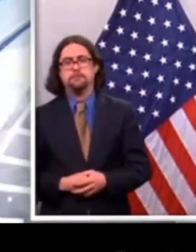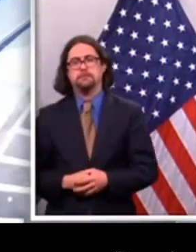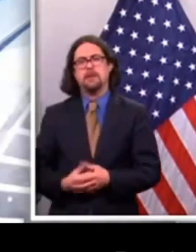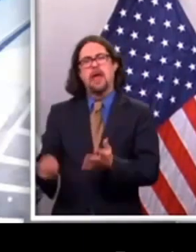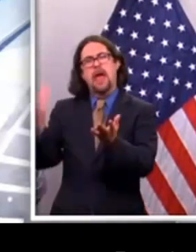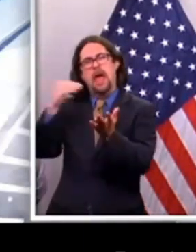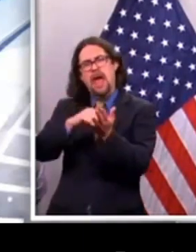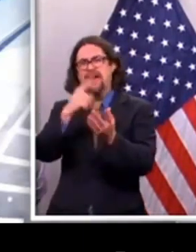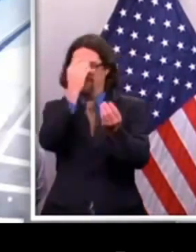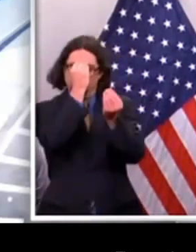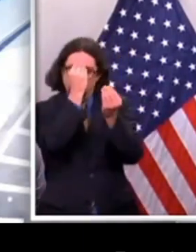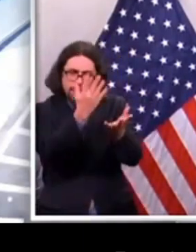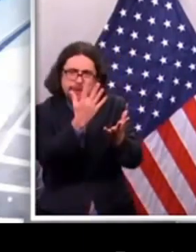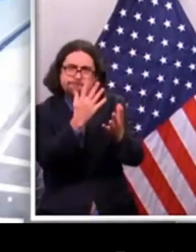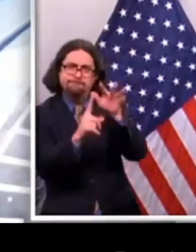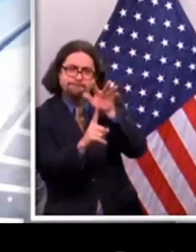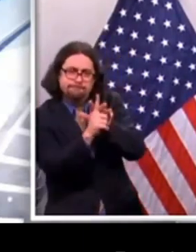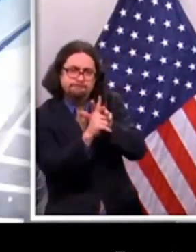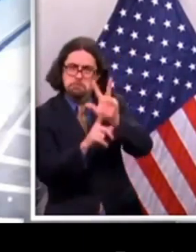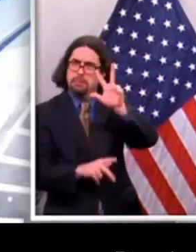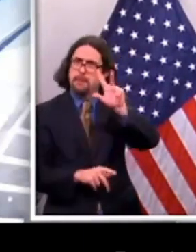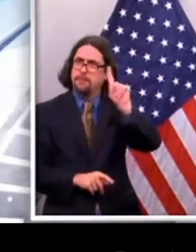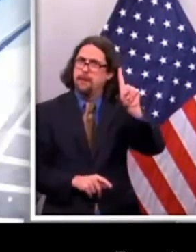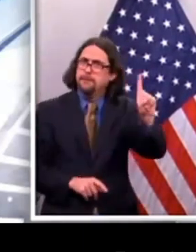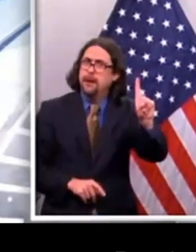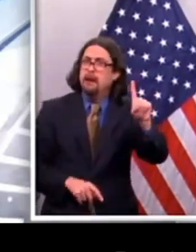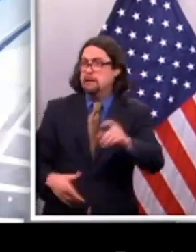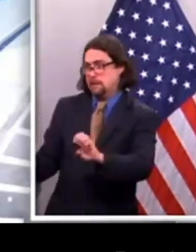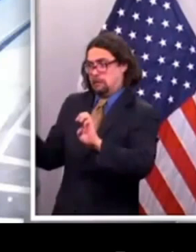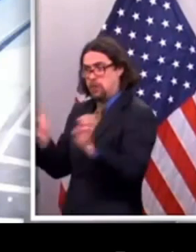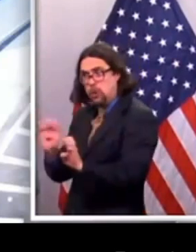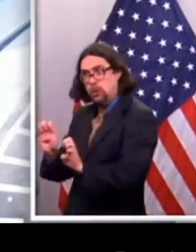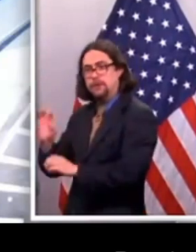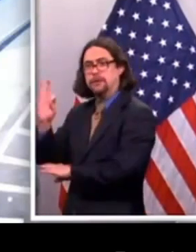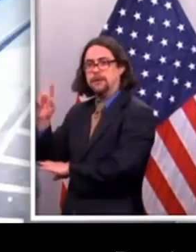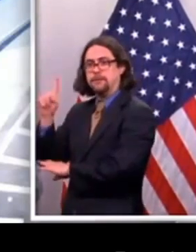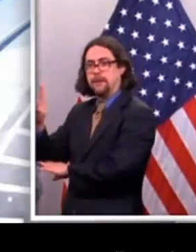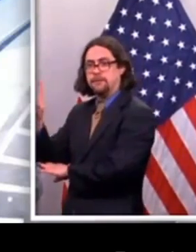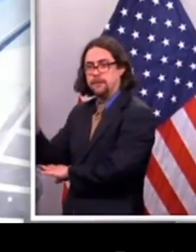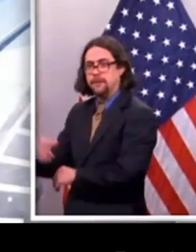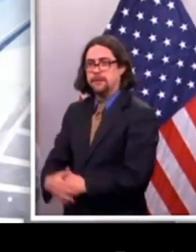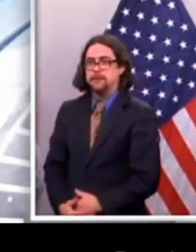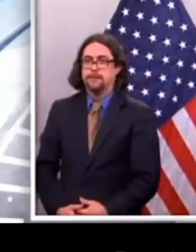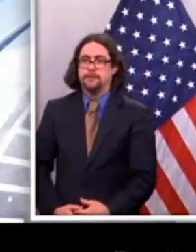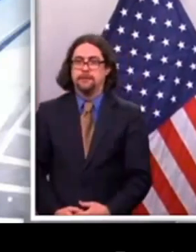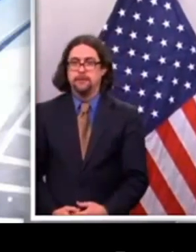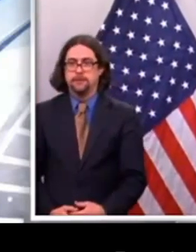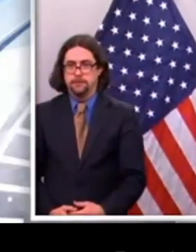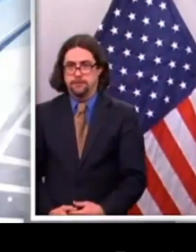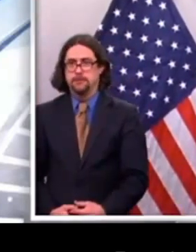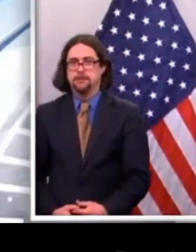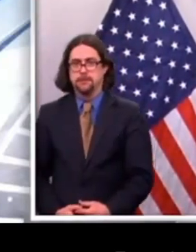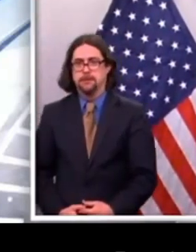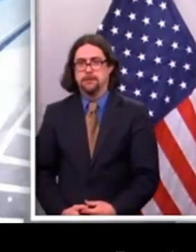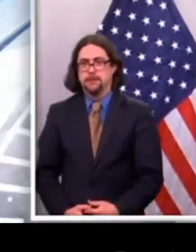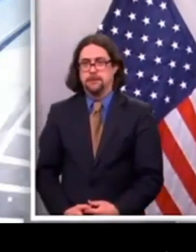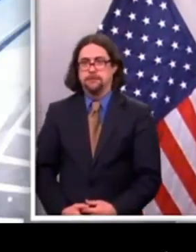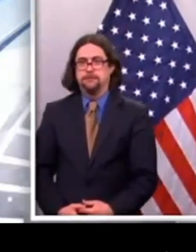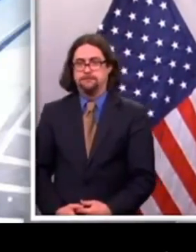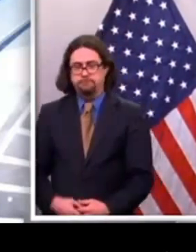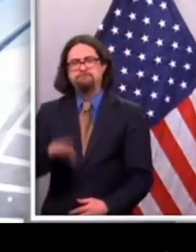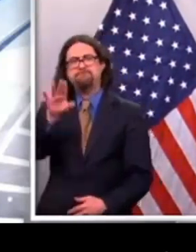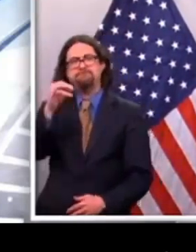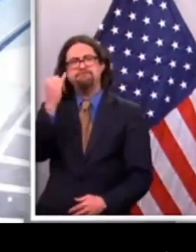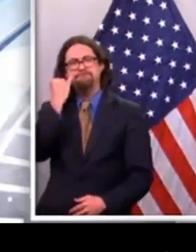People who have any problems with heat and hot water, please report immediately to 311 so we can act on it now.